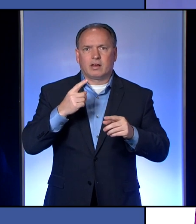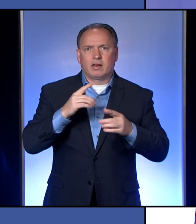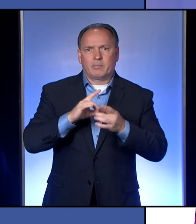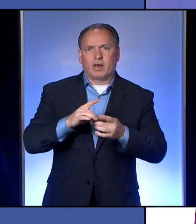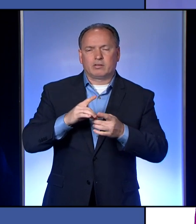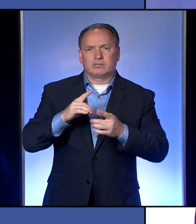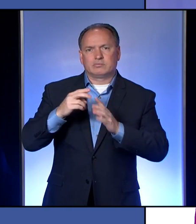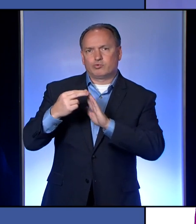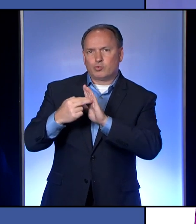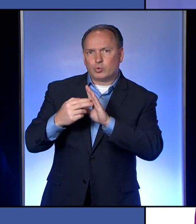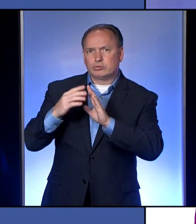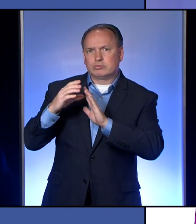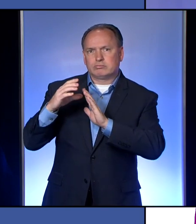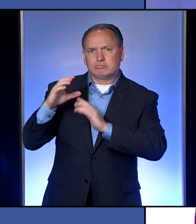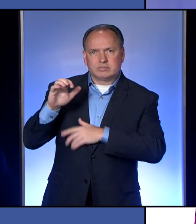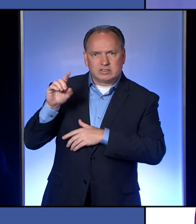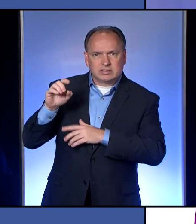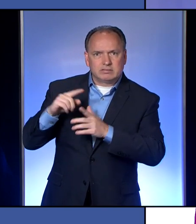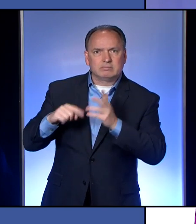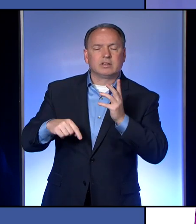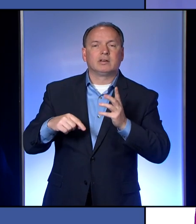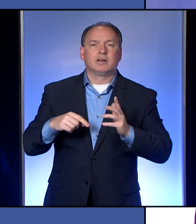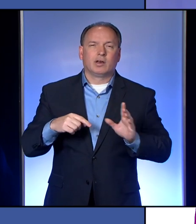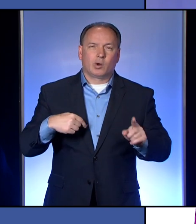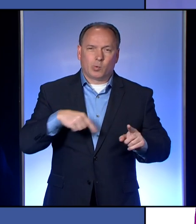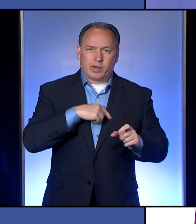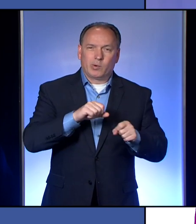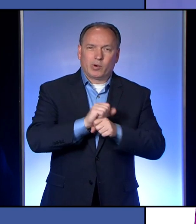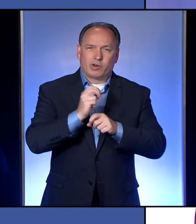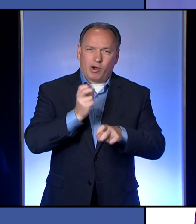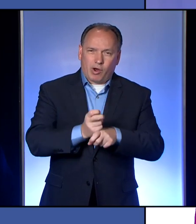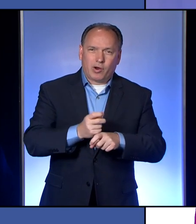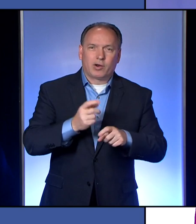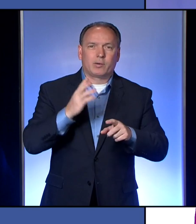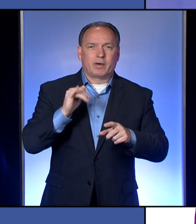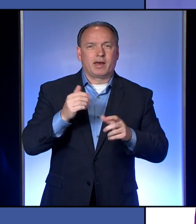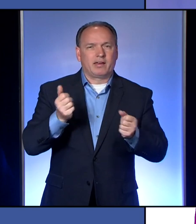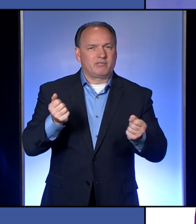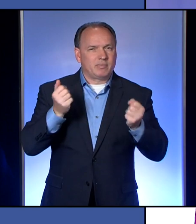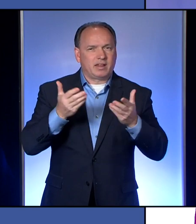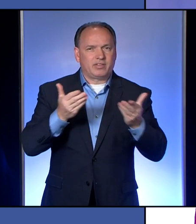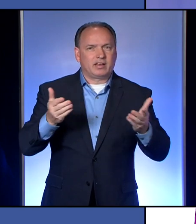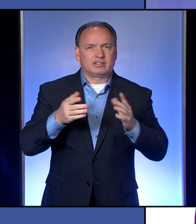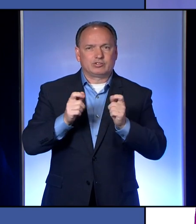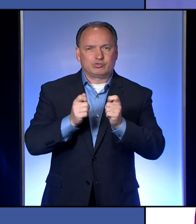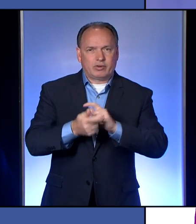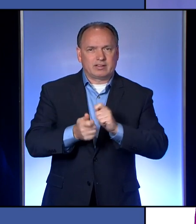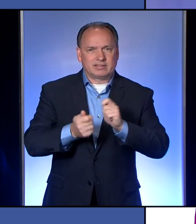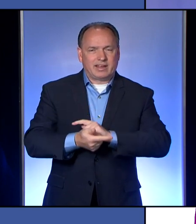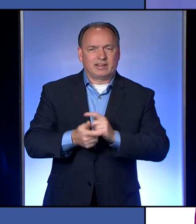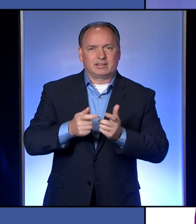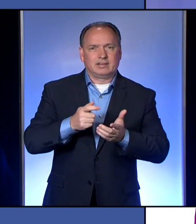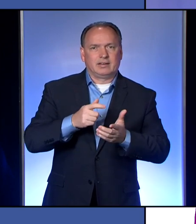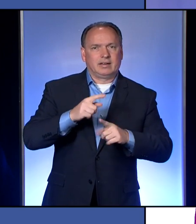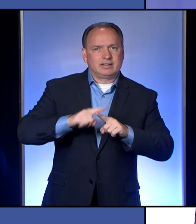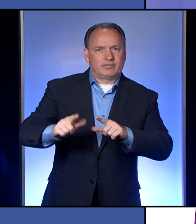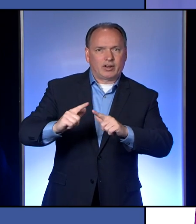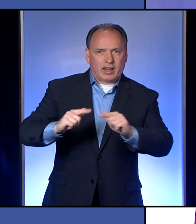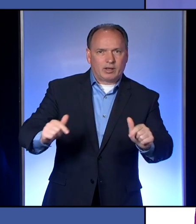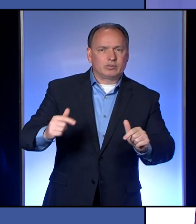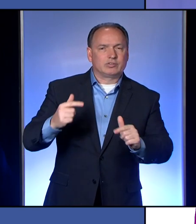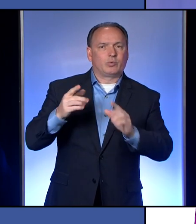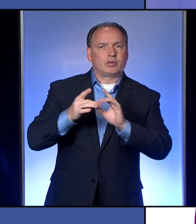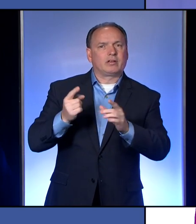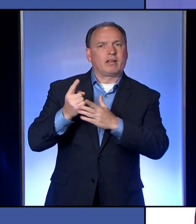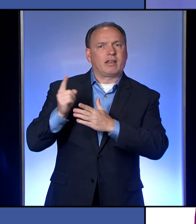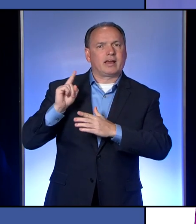the right, uh, messaging by having many things translated, uh, getting those out. We've talked about how we just, last